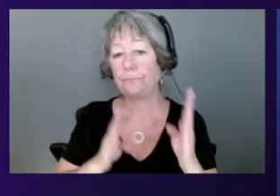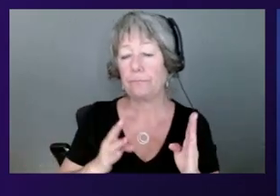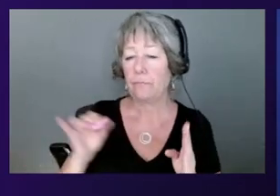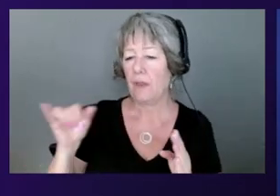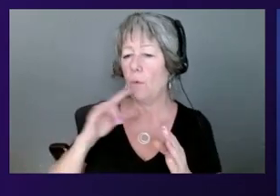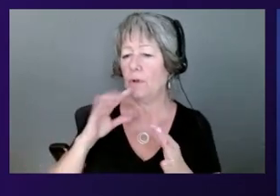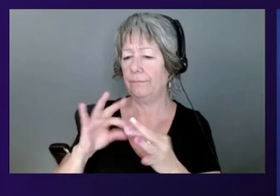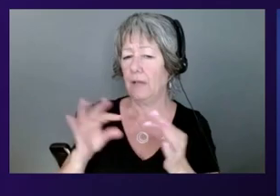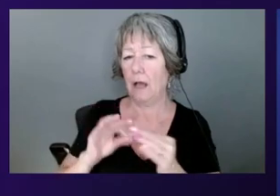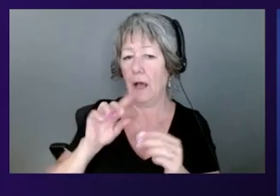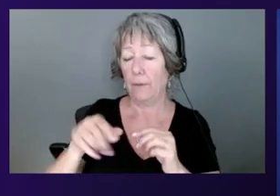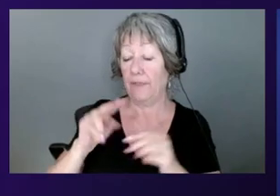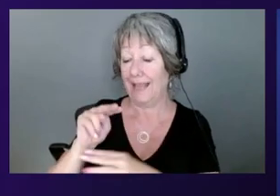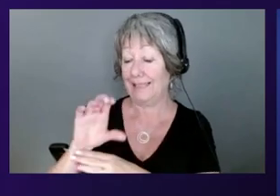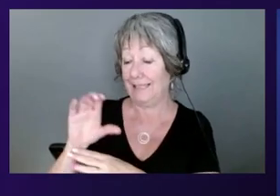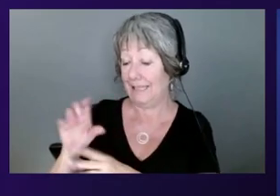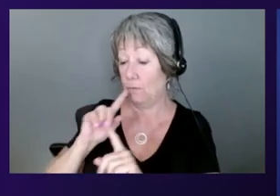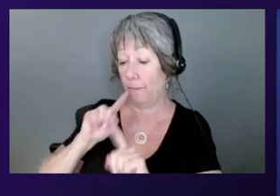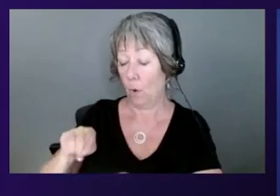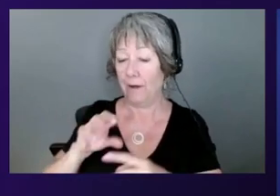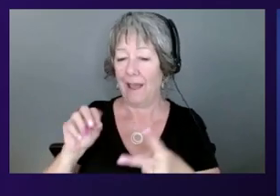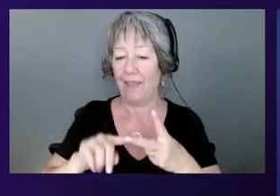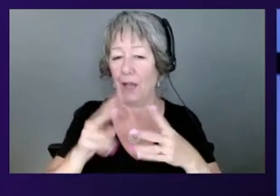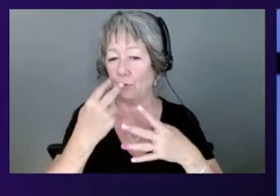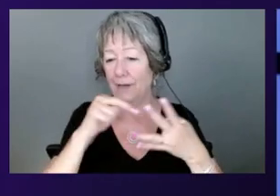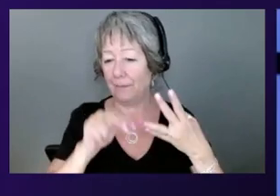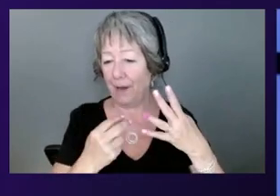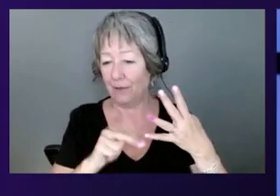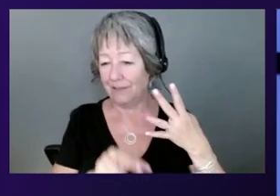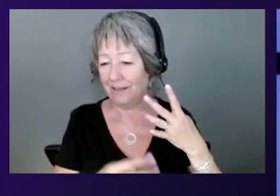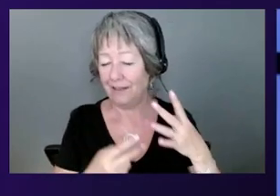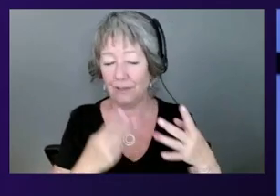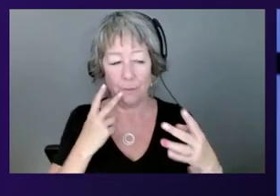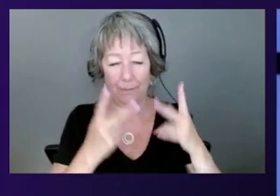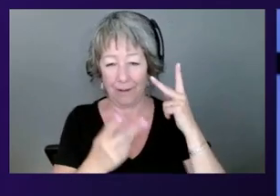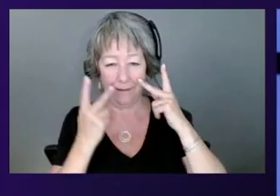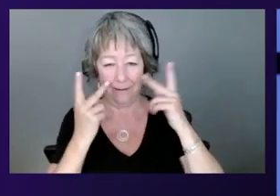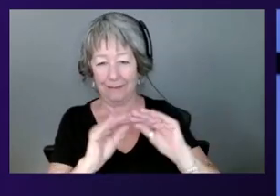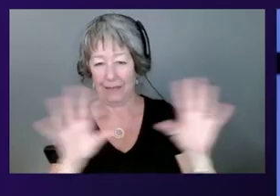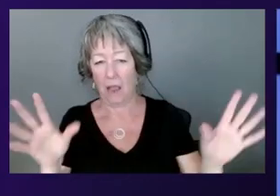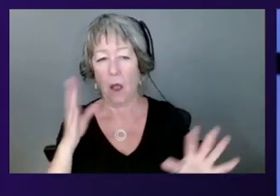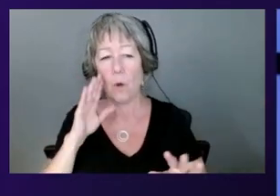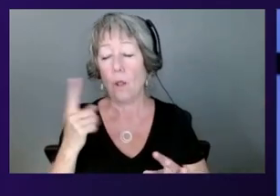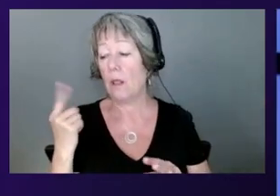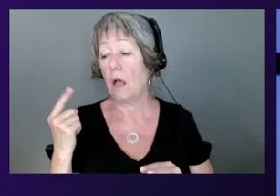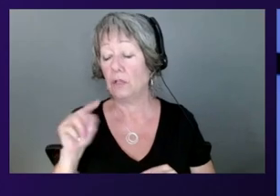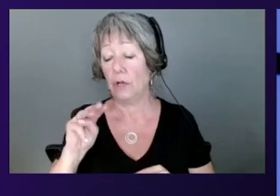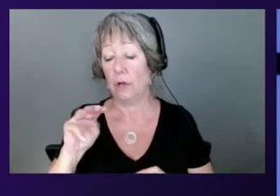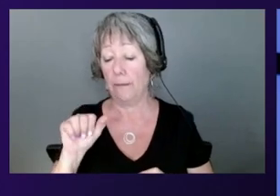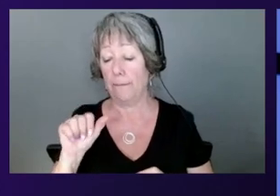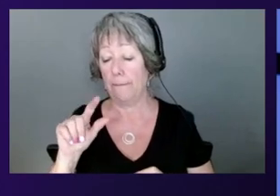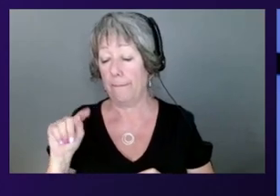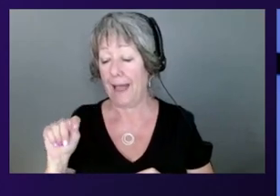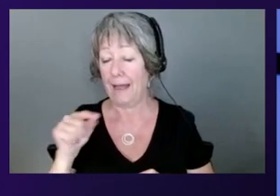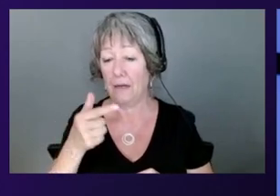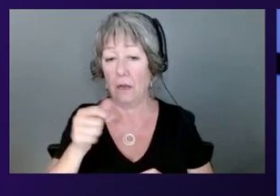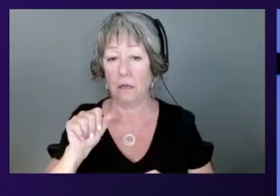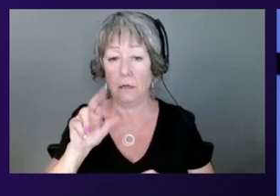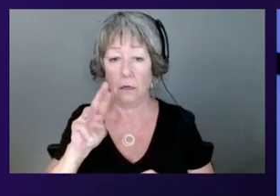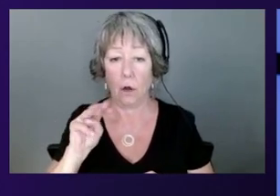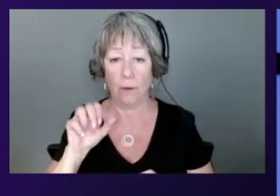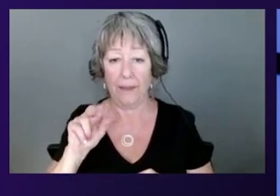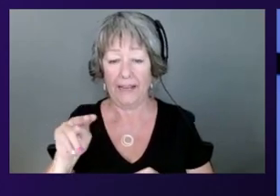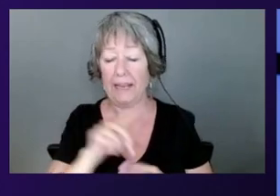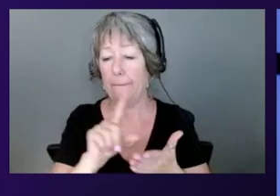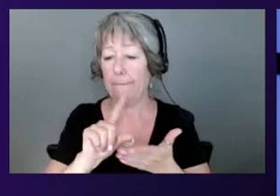also the NCC report. I mean, we started last year. Matt Garman, one of our senior vice presidents, published a blog